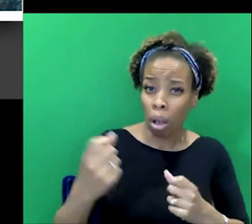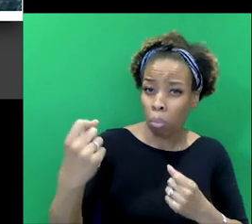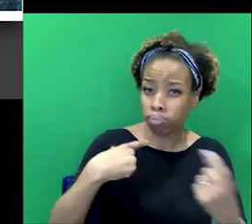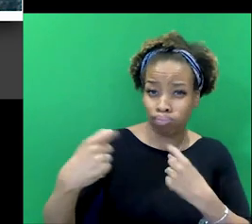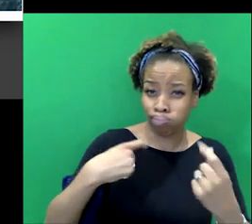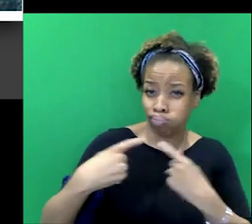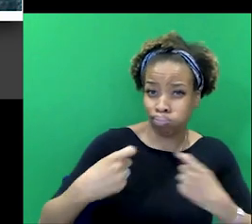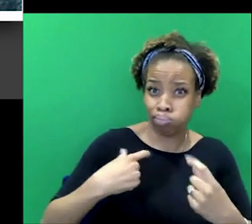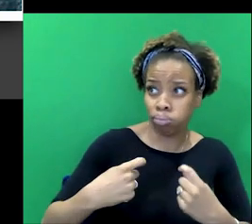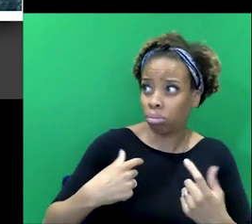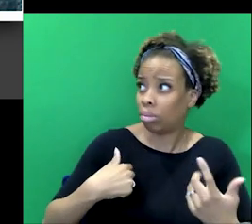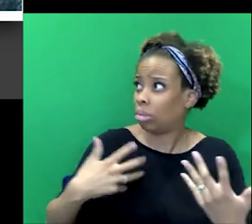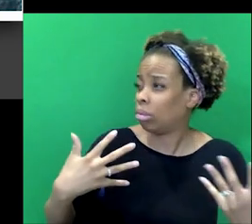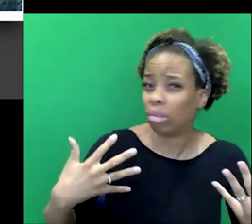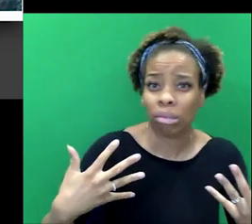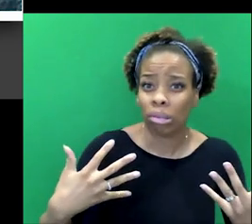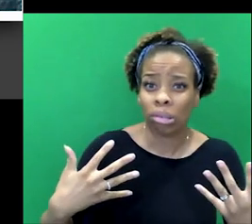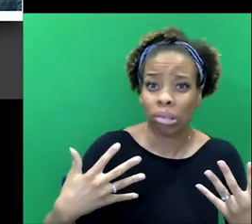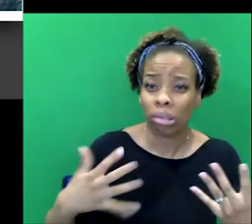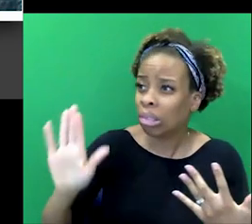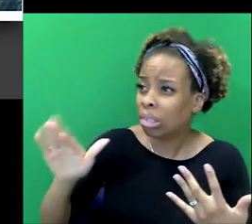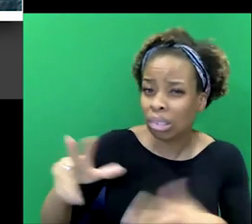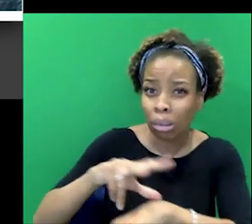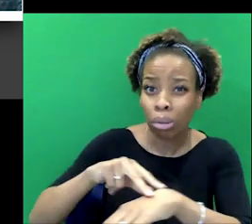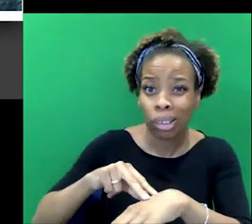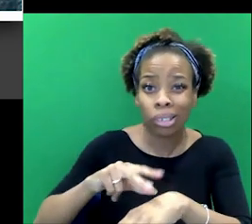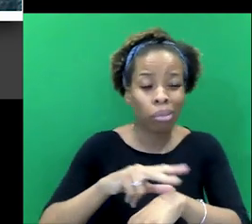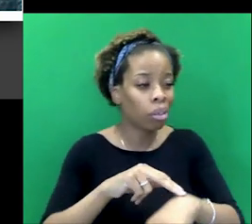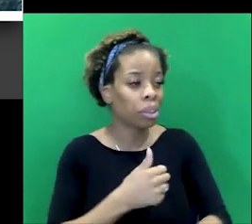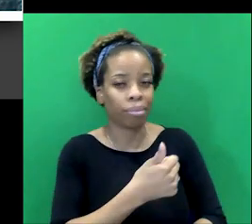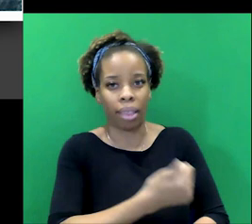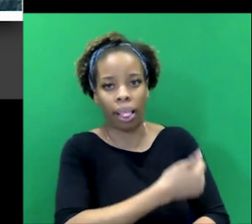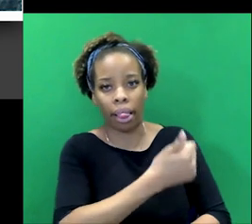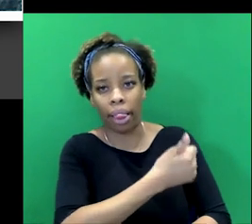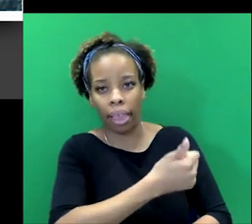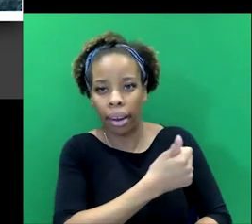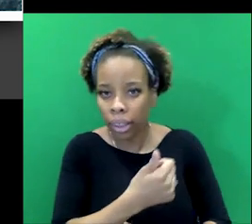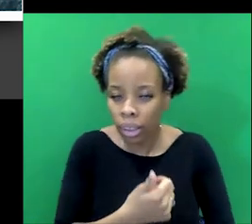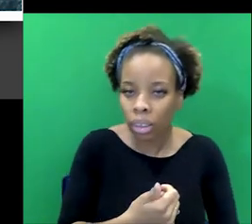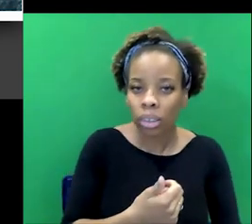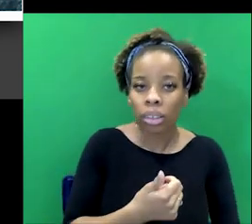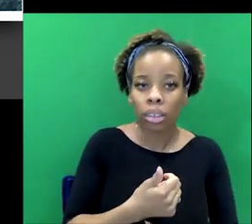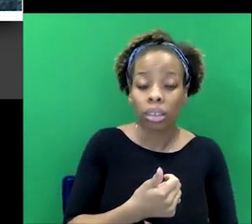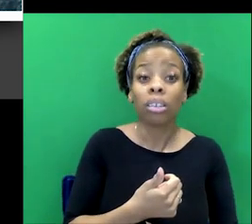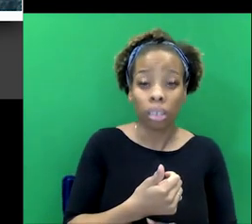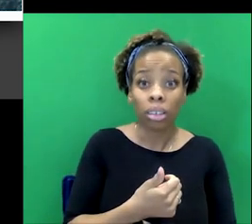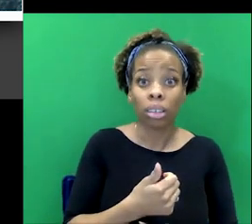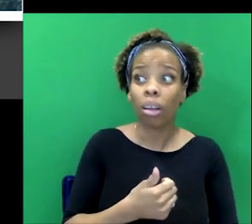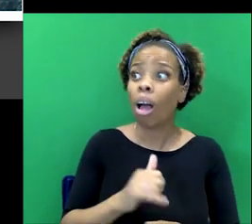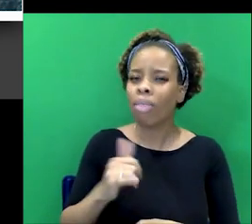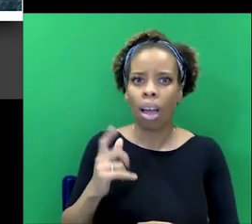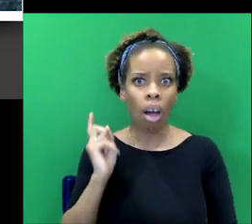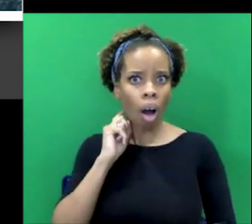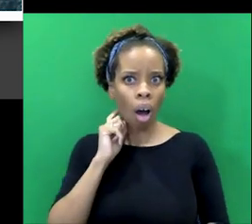got no one to turn to. They go to the police, who actually just don't believe them, don't do much, and then think that it's